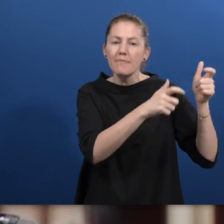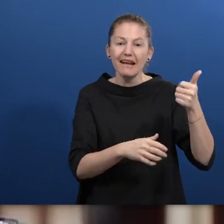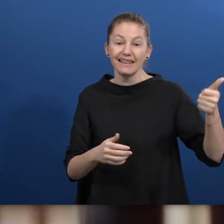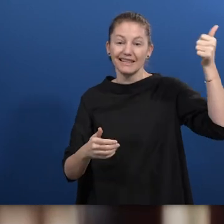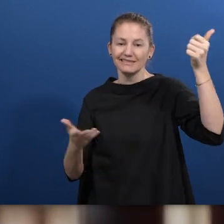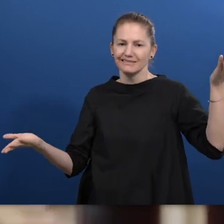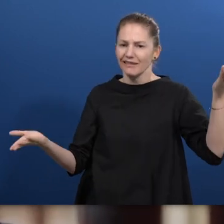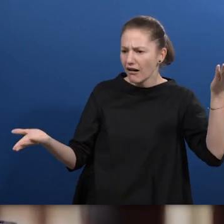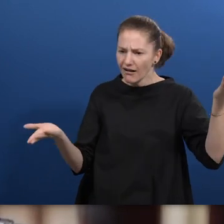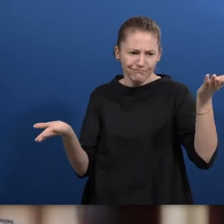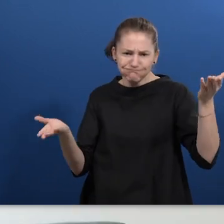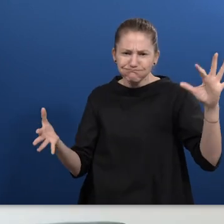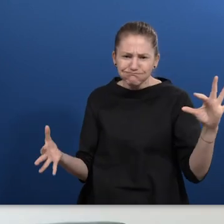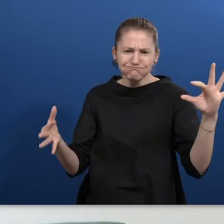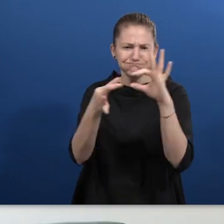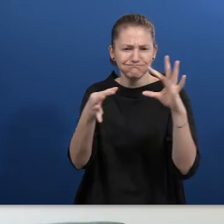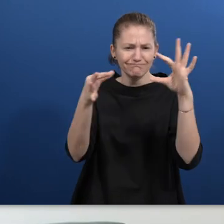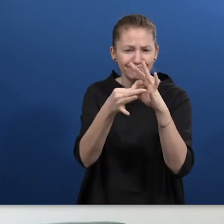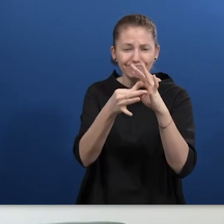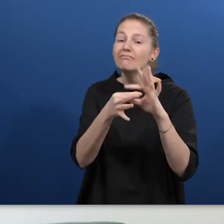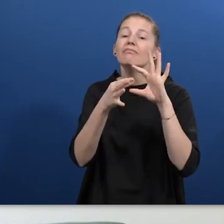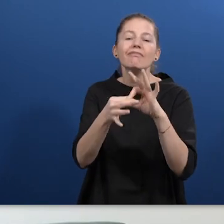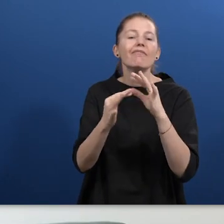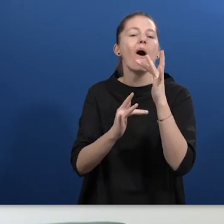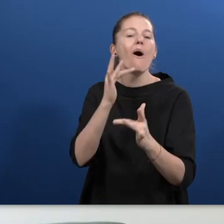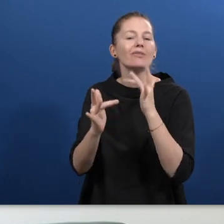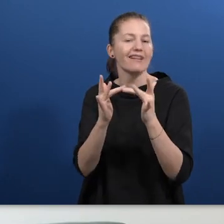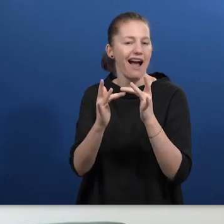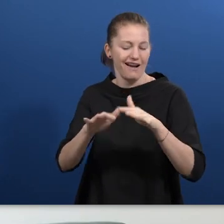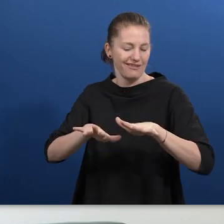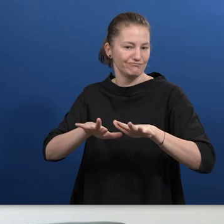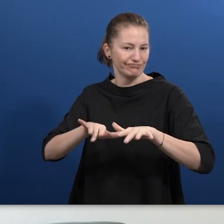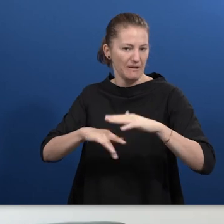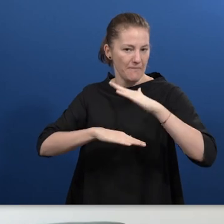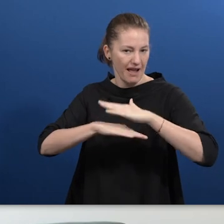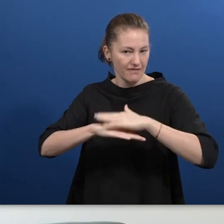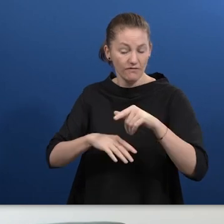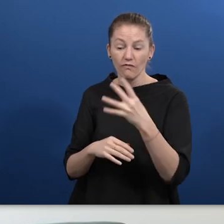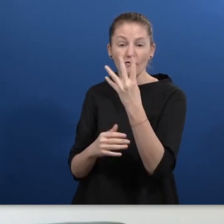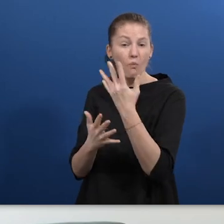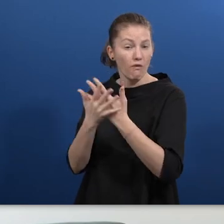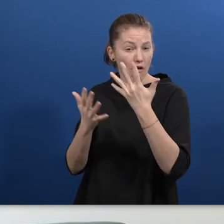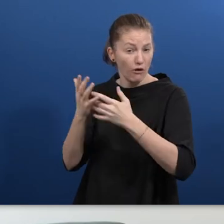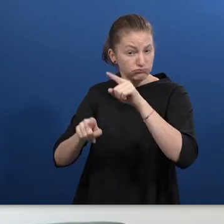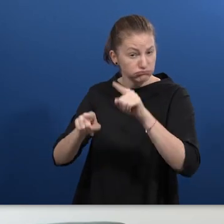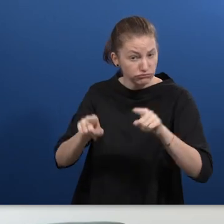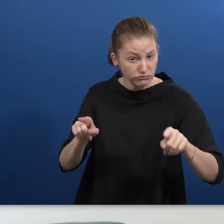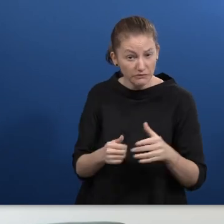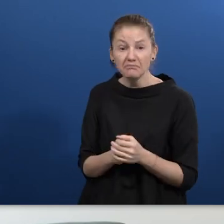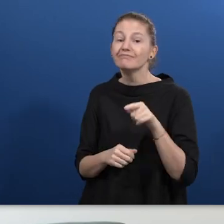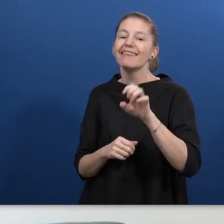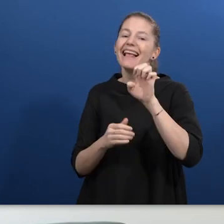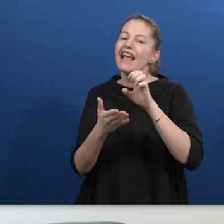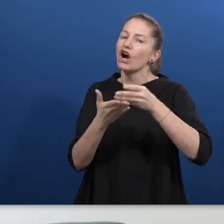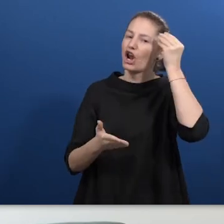online infrastructure, translated into four languages. On the one hand, it is an e-learning platform, and on the other hand,